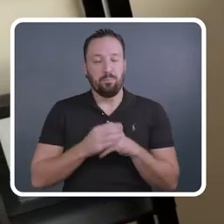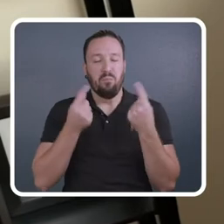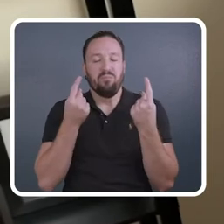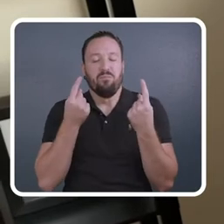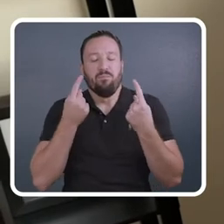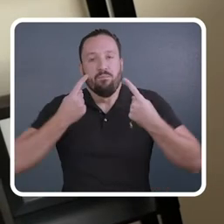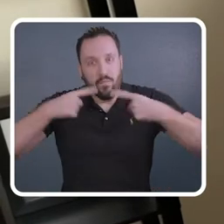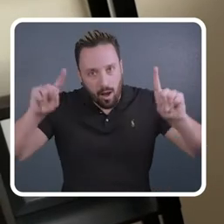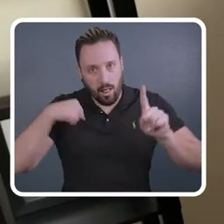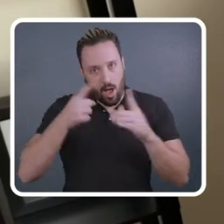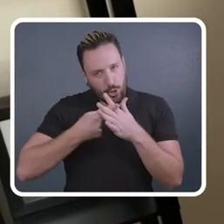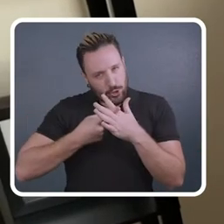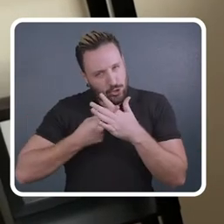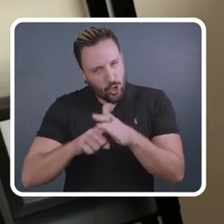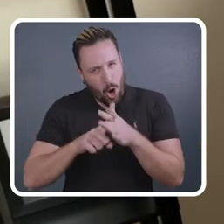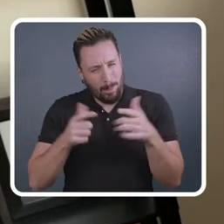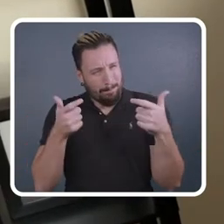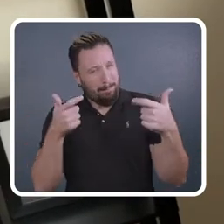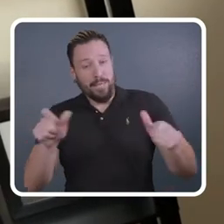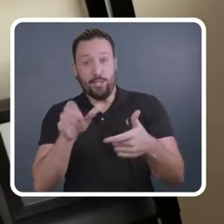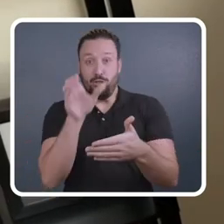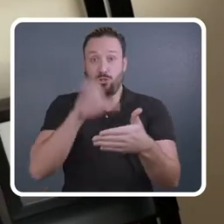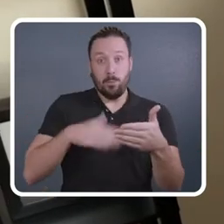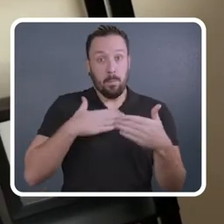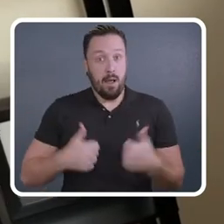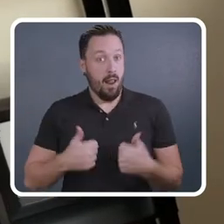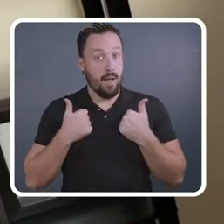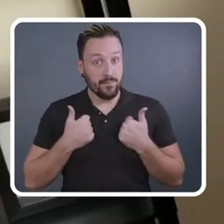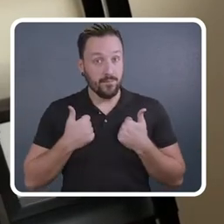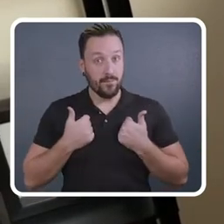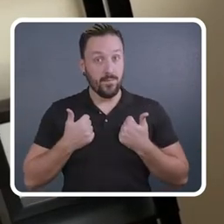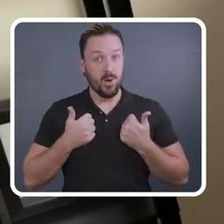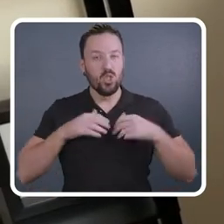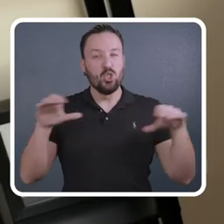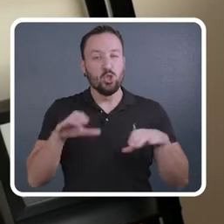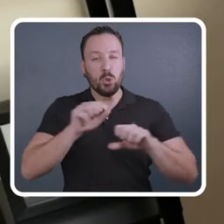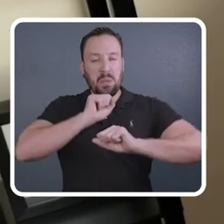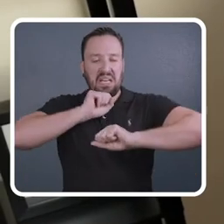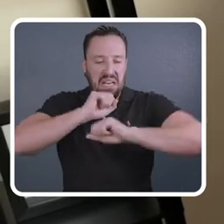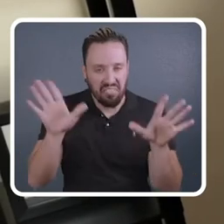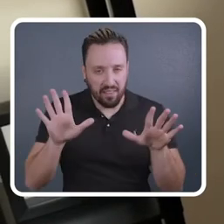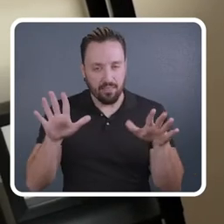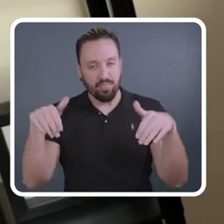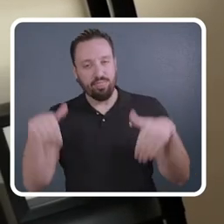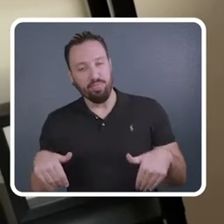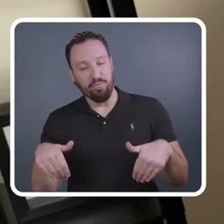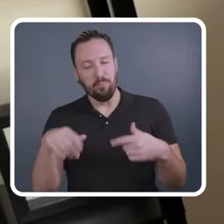Finally, I got to start such a big chapter of my life and do absolutely nothing.